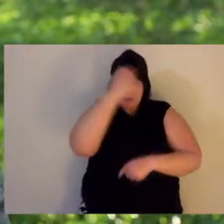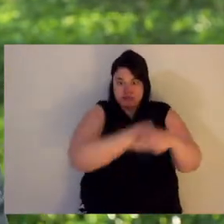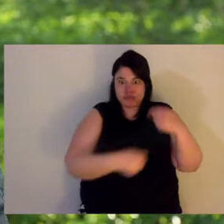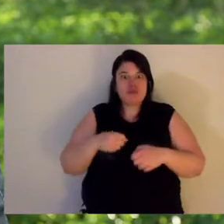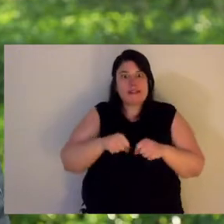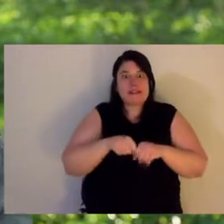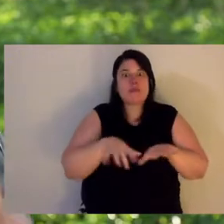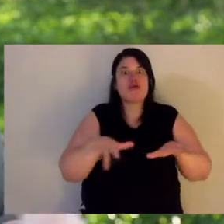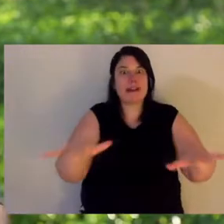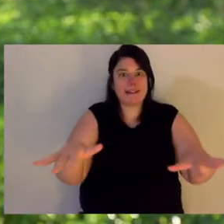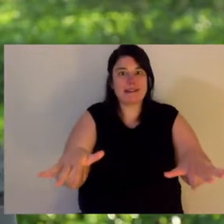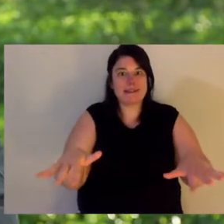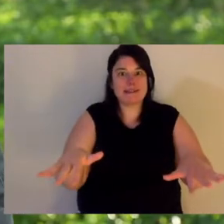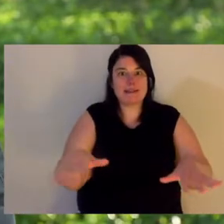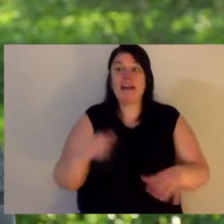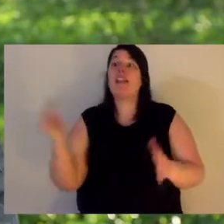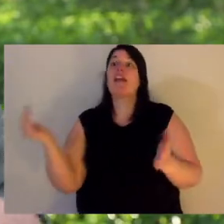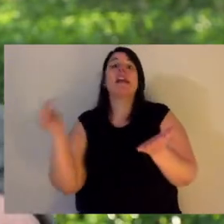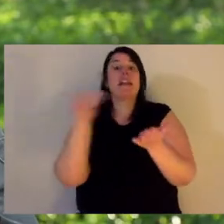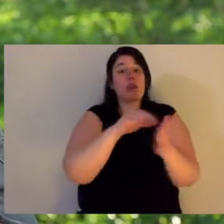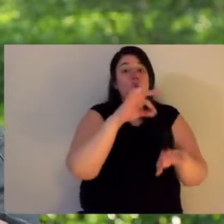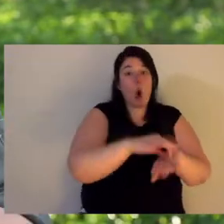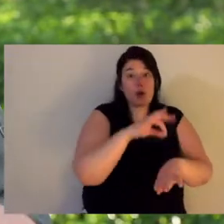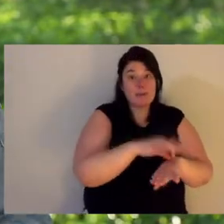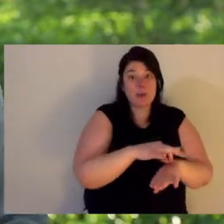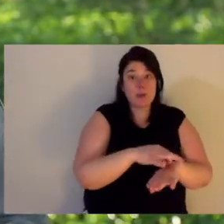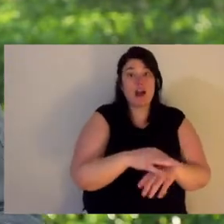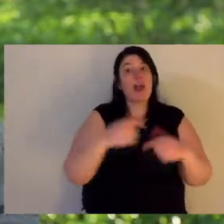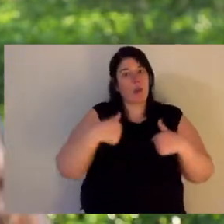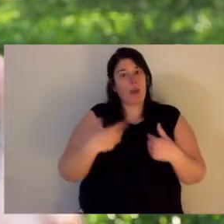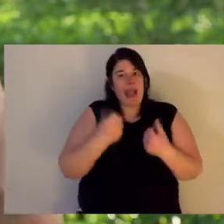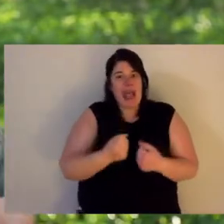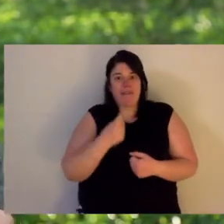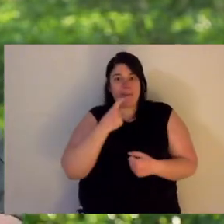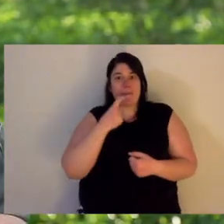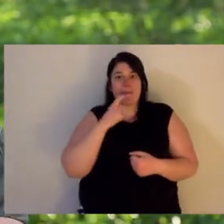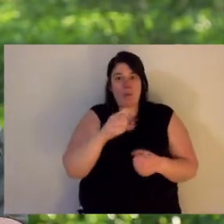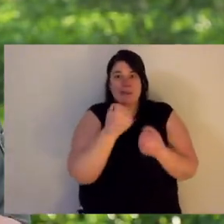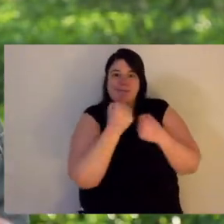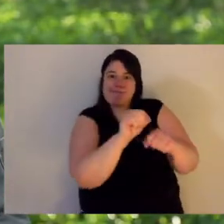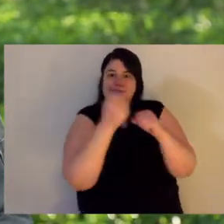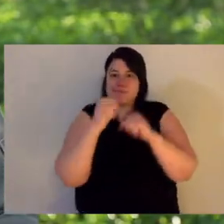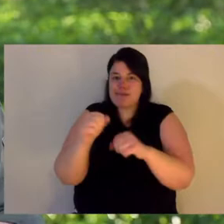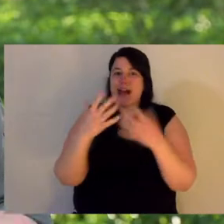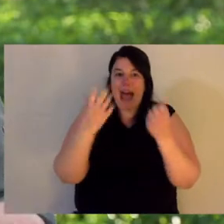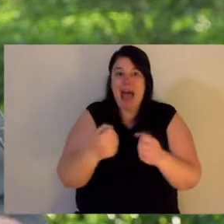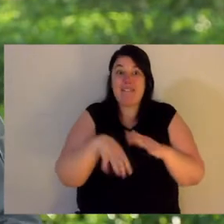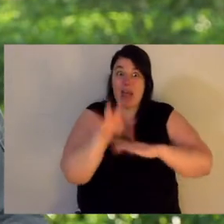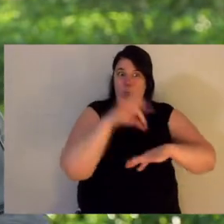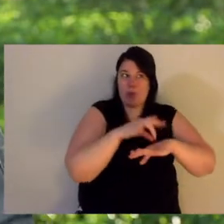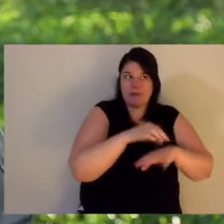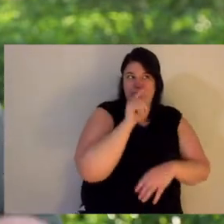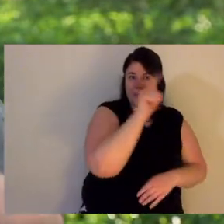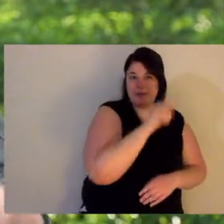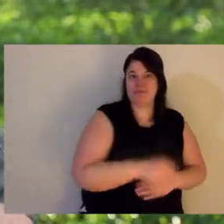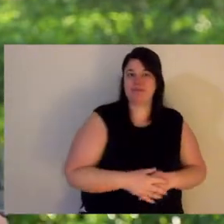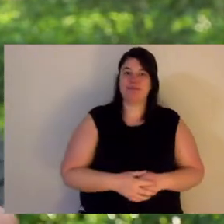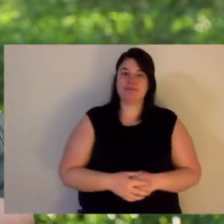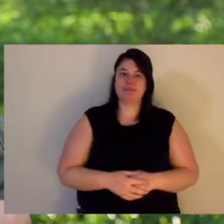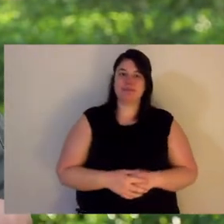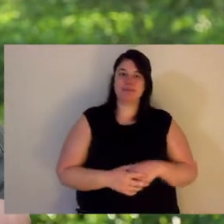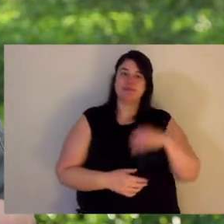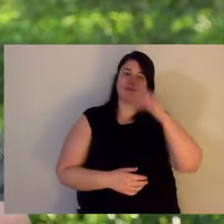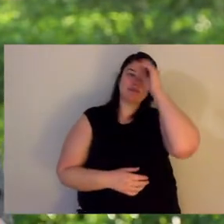funnel webs. What are they? And next, I would like you to research and draw me a picture. of a funnel web spider being